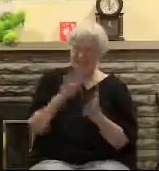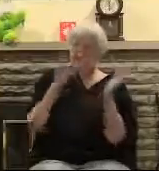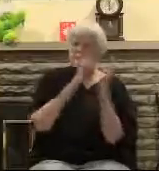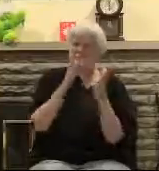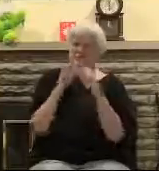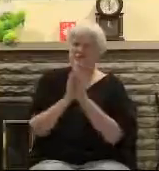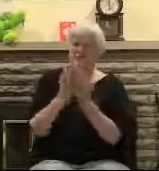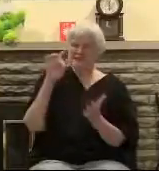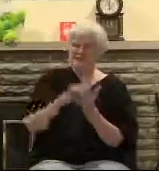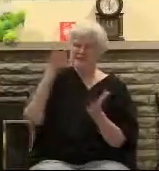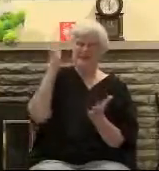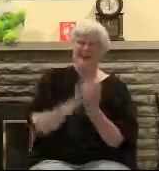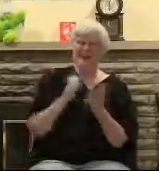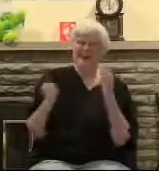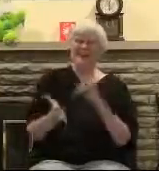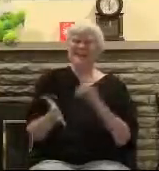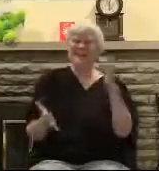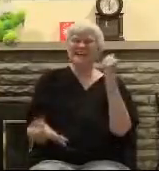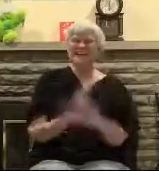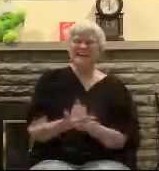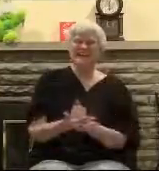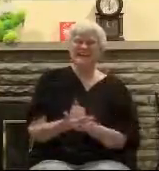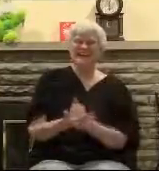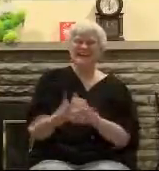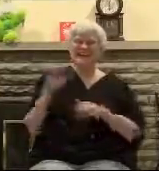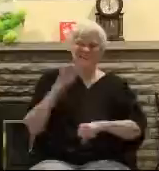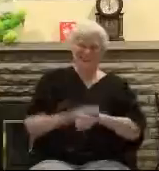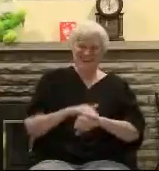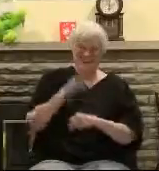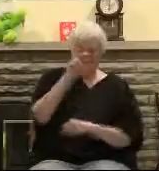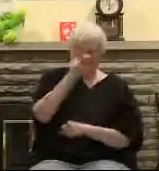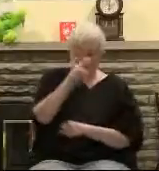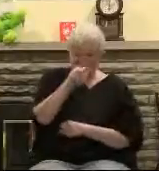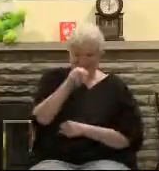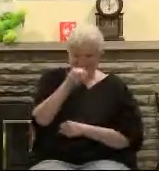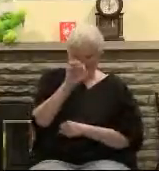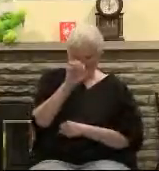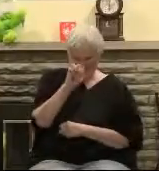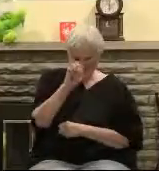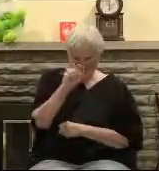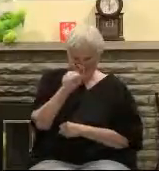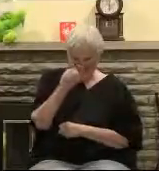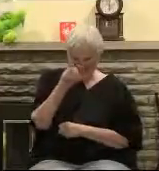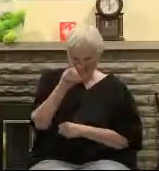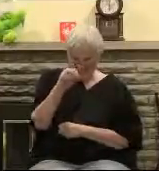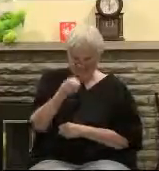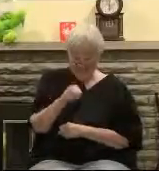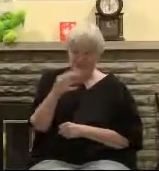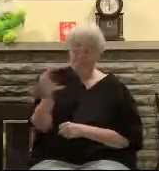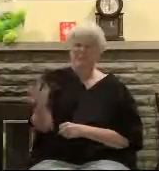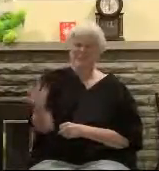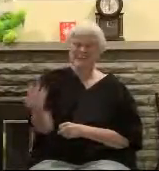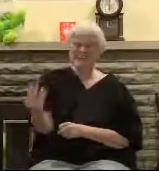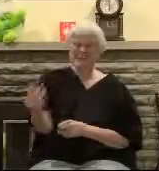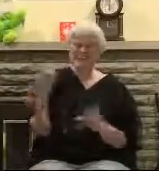No. The Bible says he was crucified on Nisan 14. Did you know that? That's the actual Jewish date